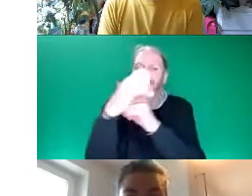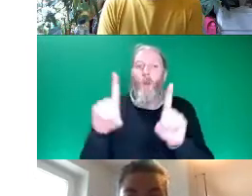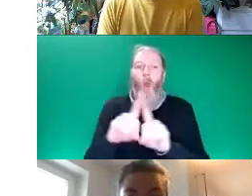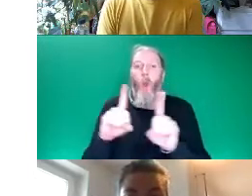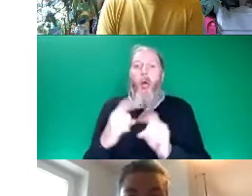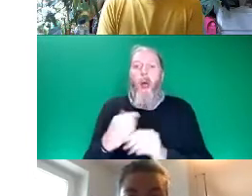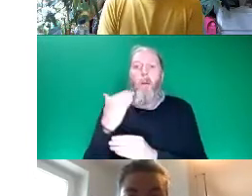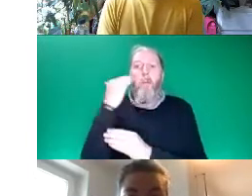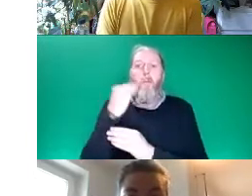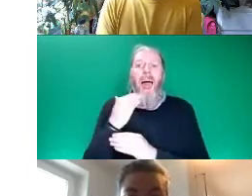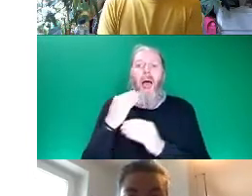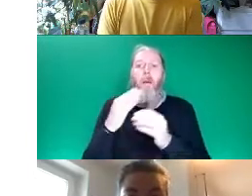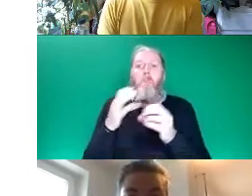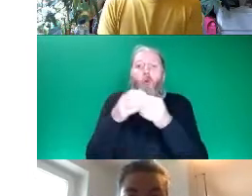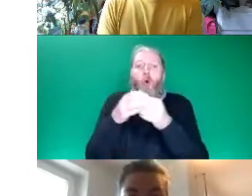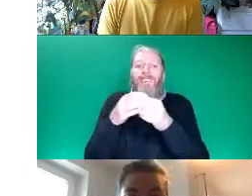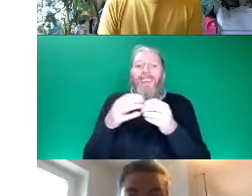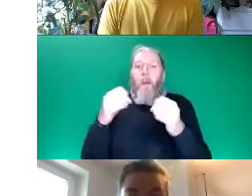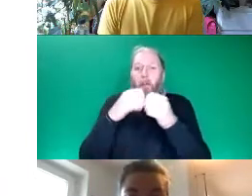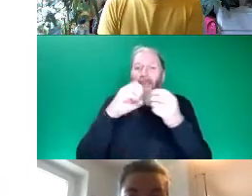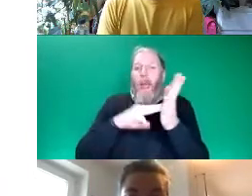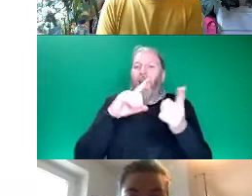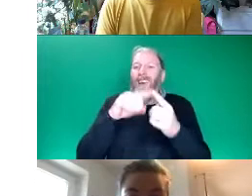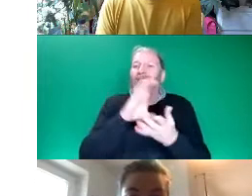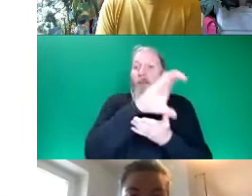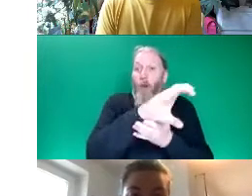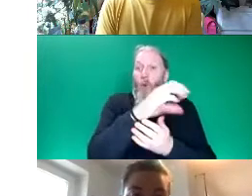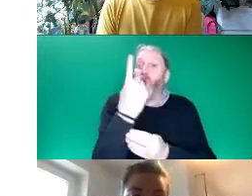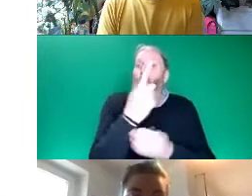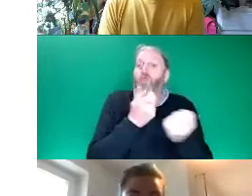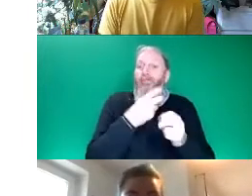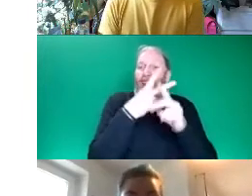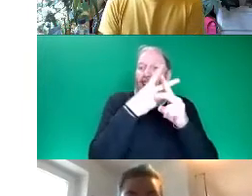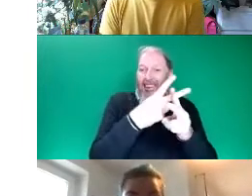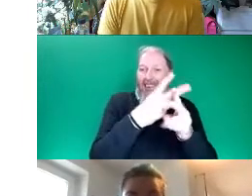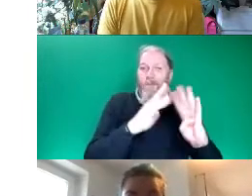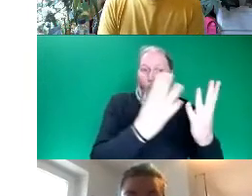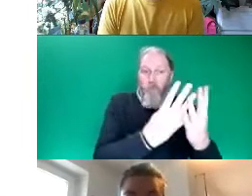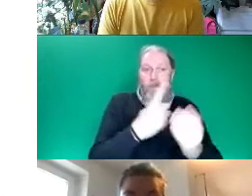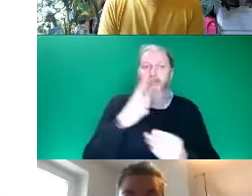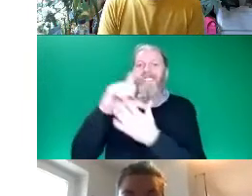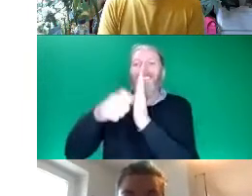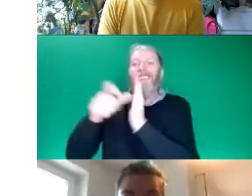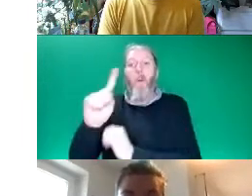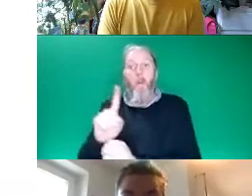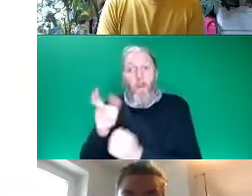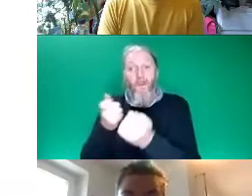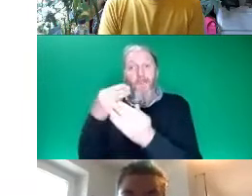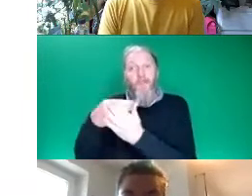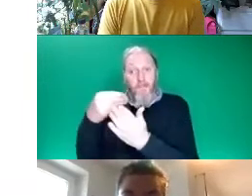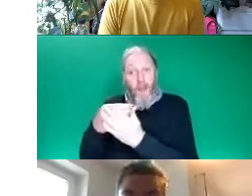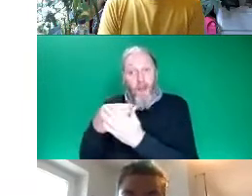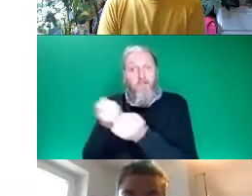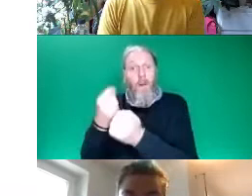Care Forum. Disabled People's Fund was delivered by Wessel. People of Faith Fund was delivered by the Ammerdown Centre.